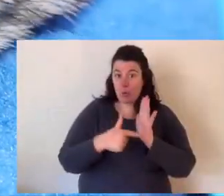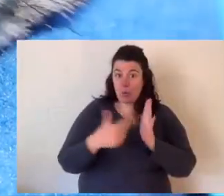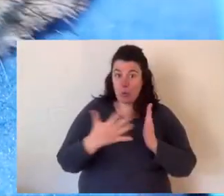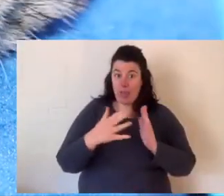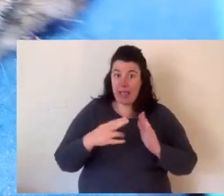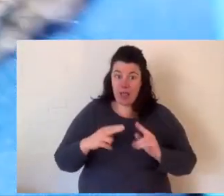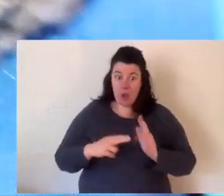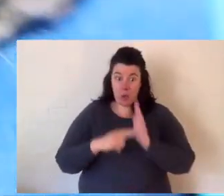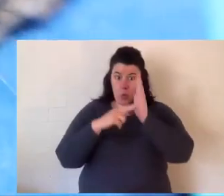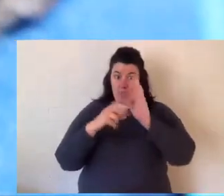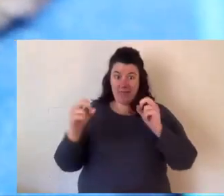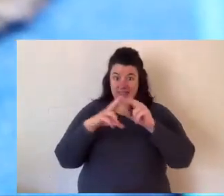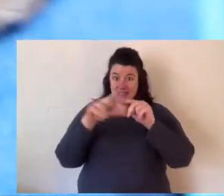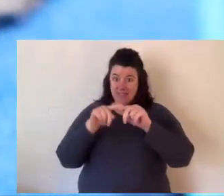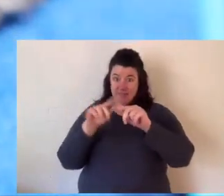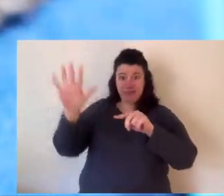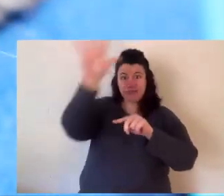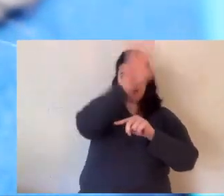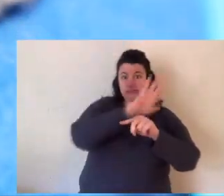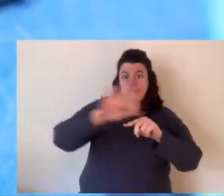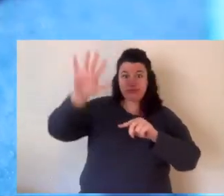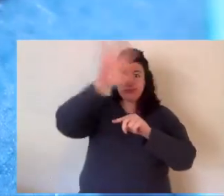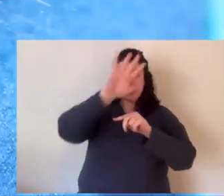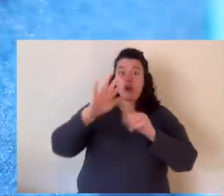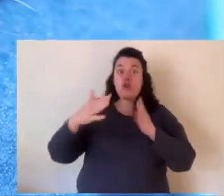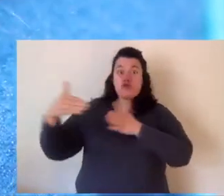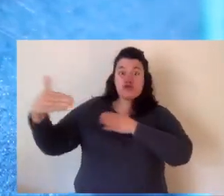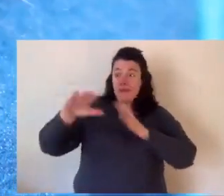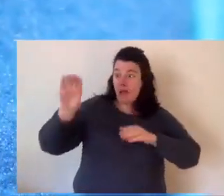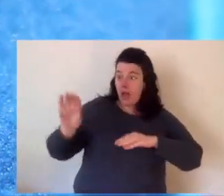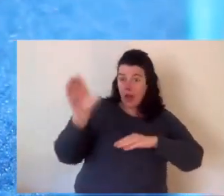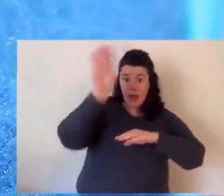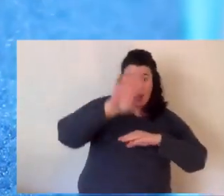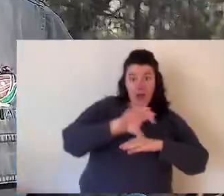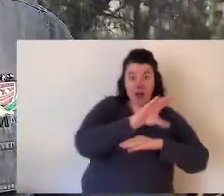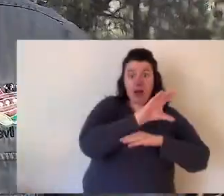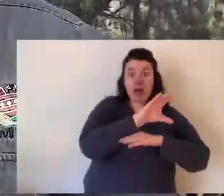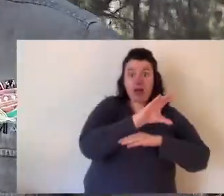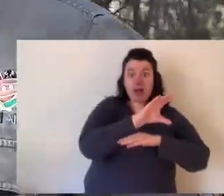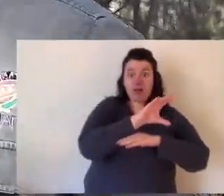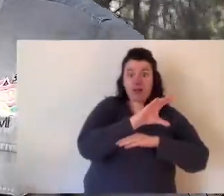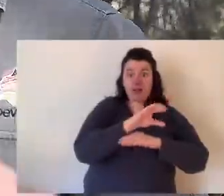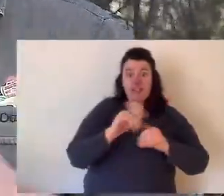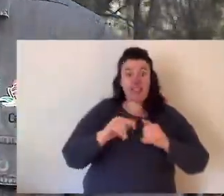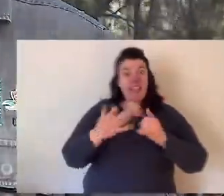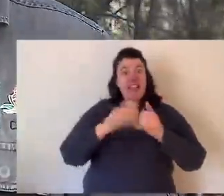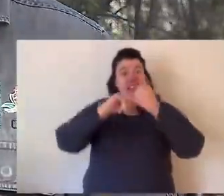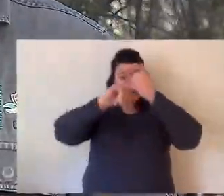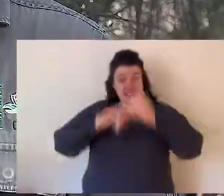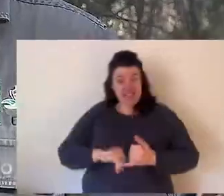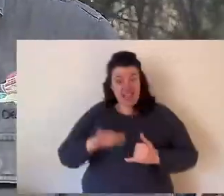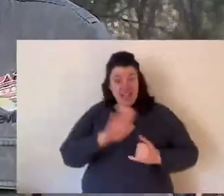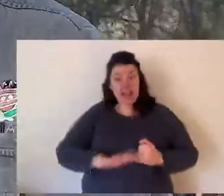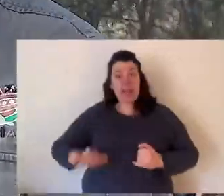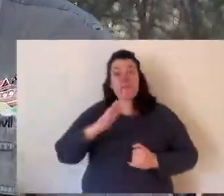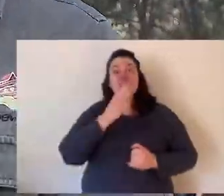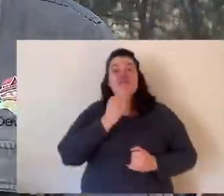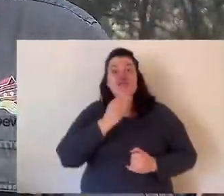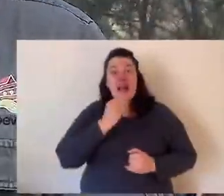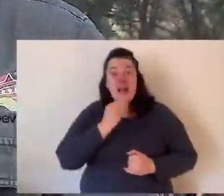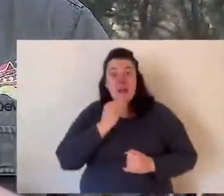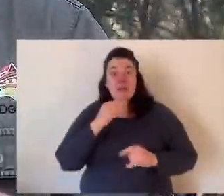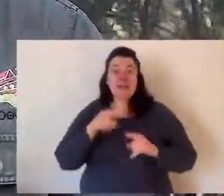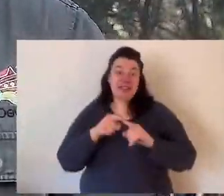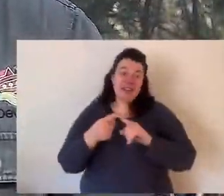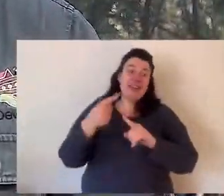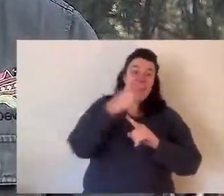Northern brown bandicoots are found from just north of Sydney at the Hawkesbury River. That river is a divide. To the south